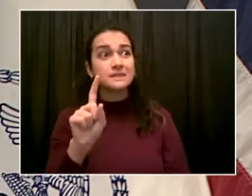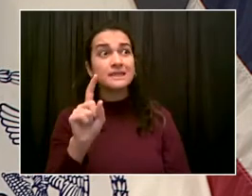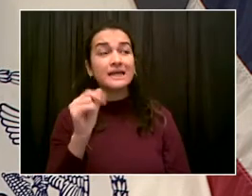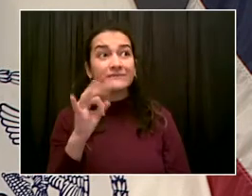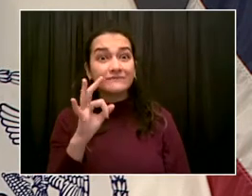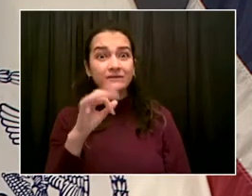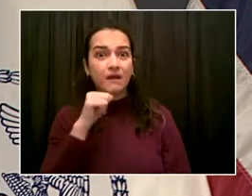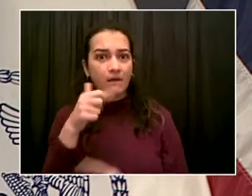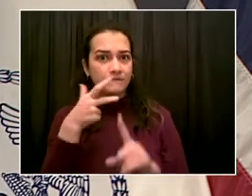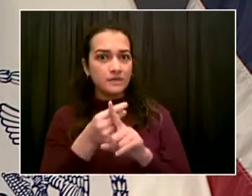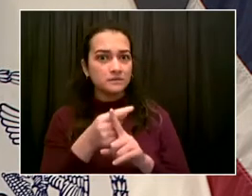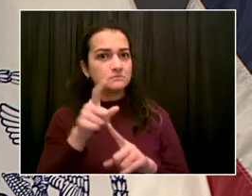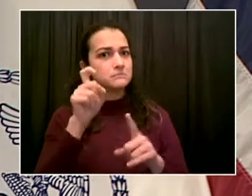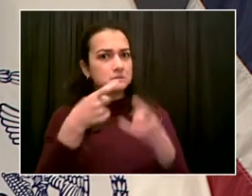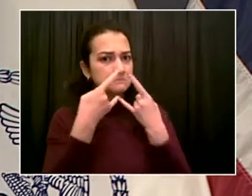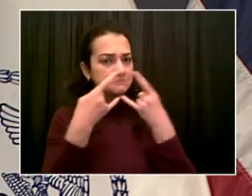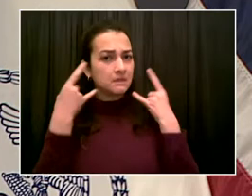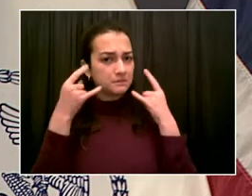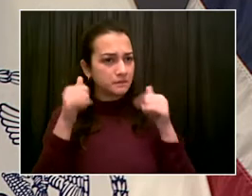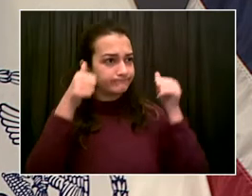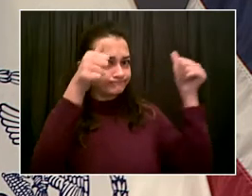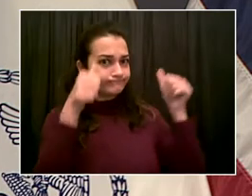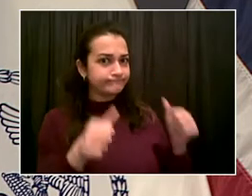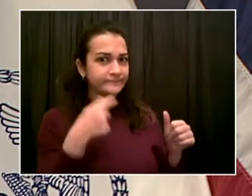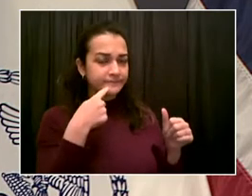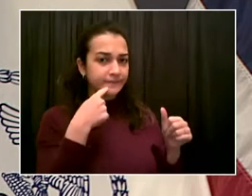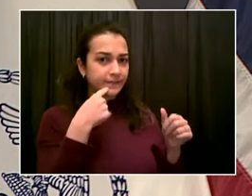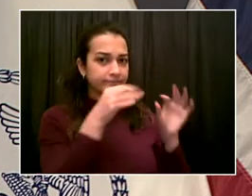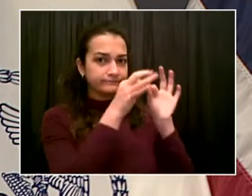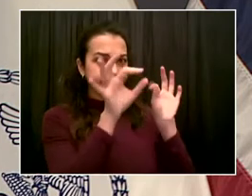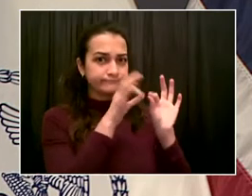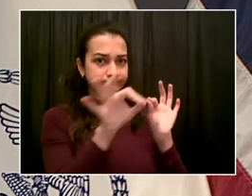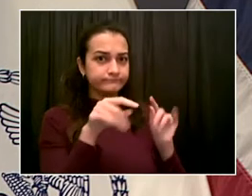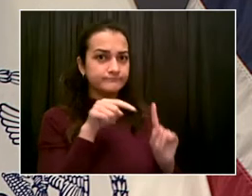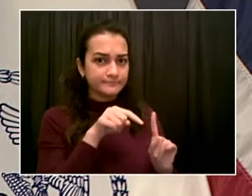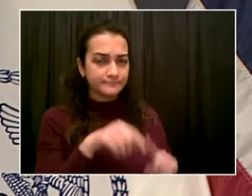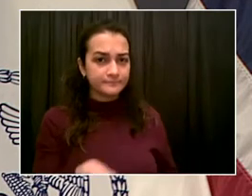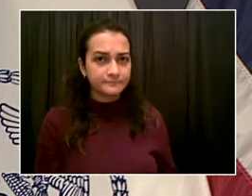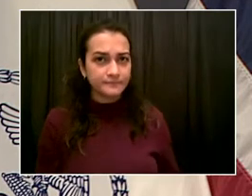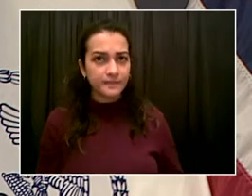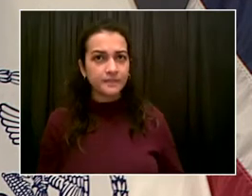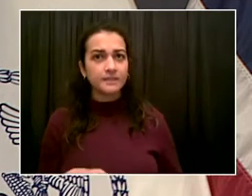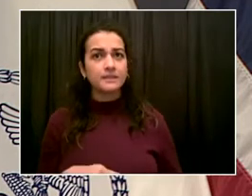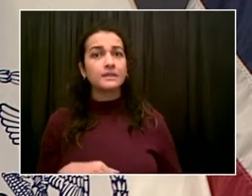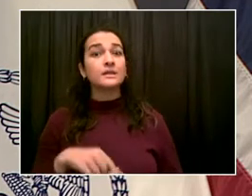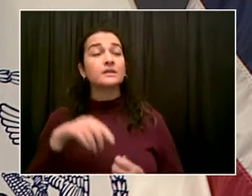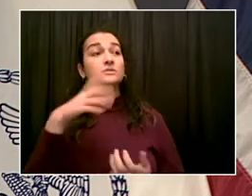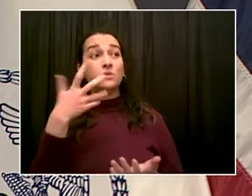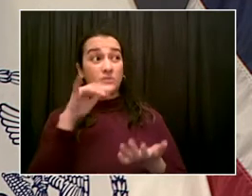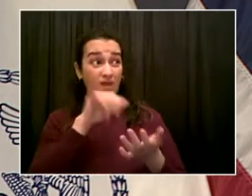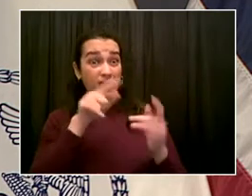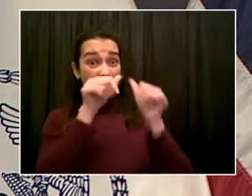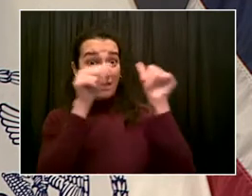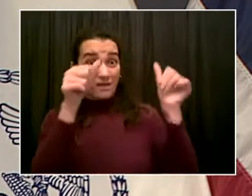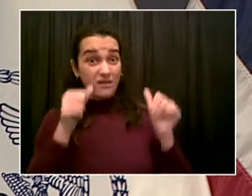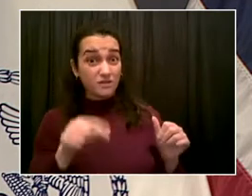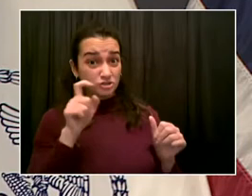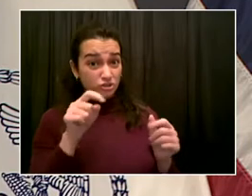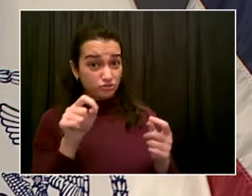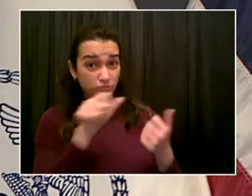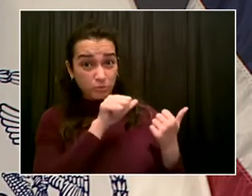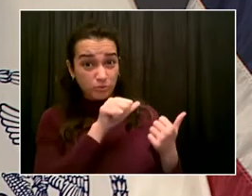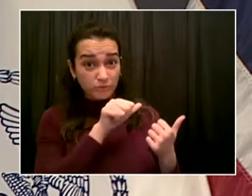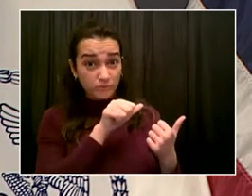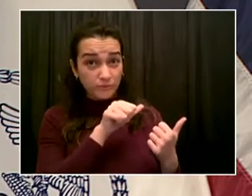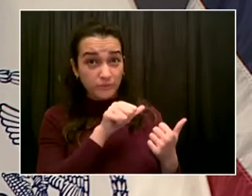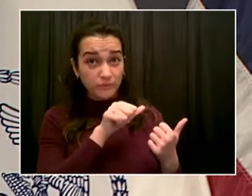those signs should probably go away. if you're inside, wear a mask, please. Yeah. And as we turn to Dr. Chosky, I want to make